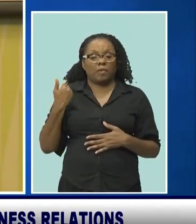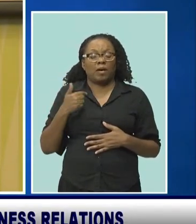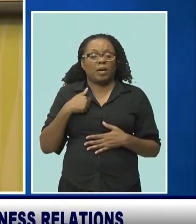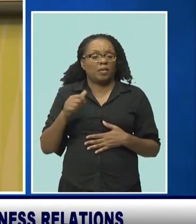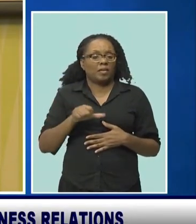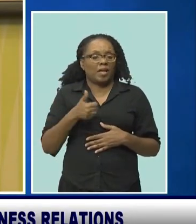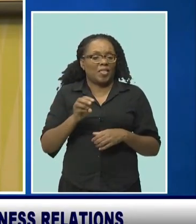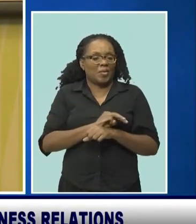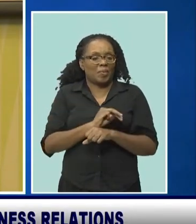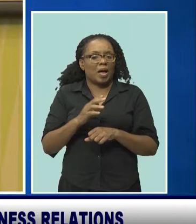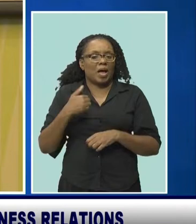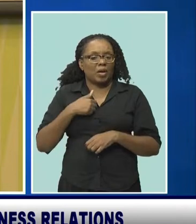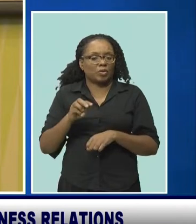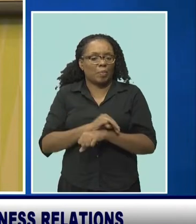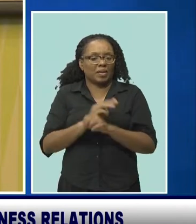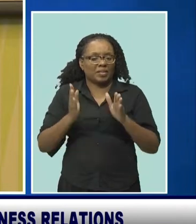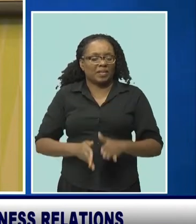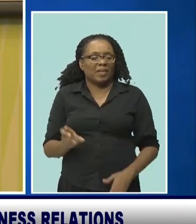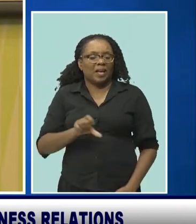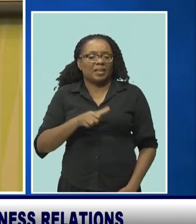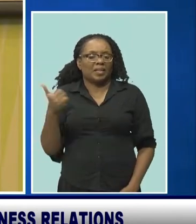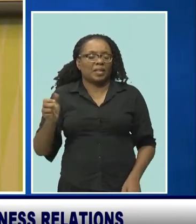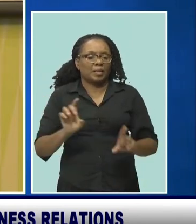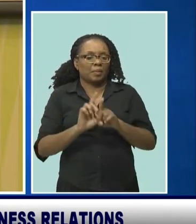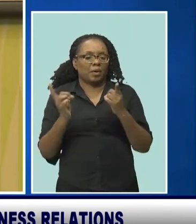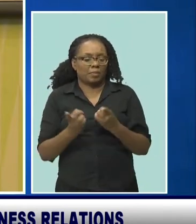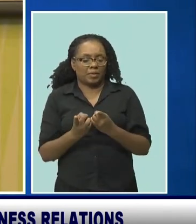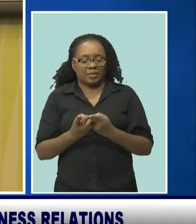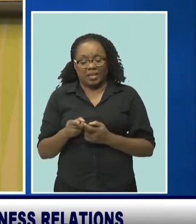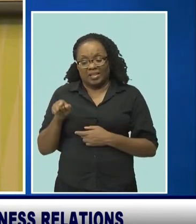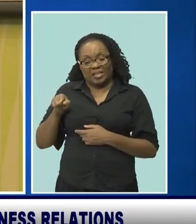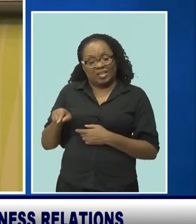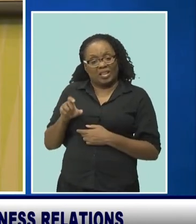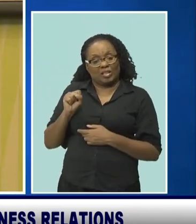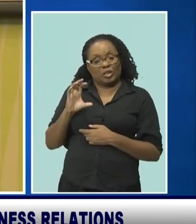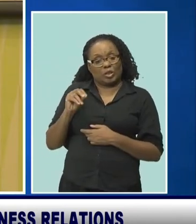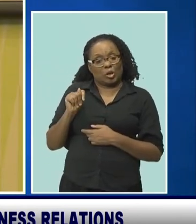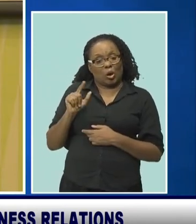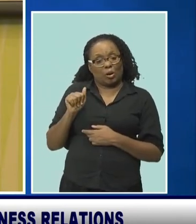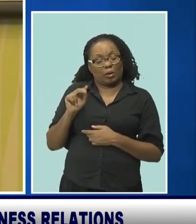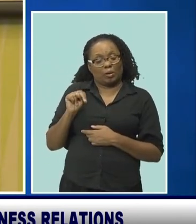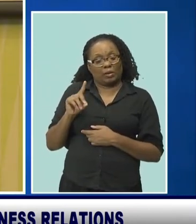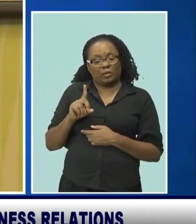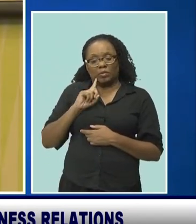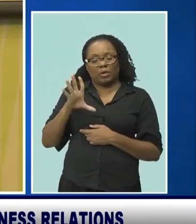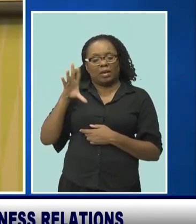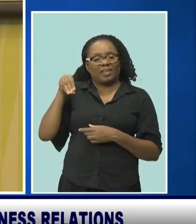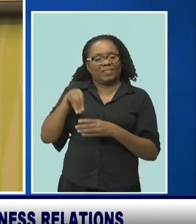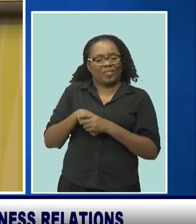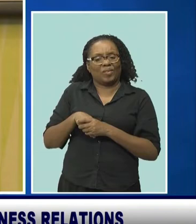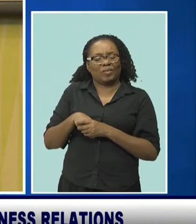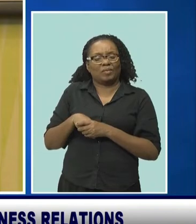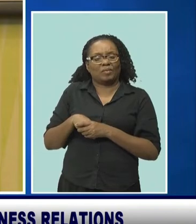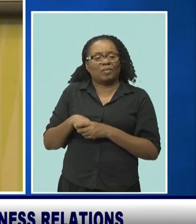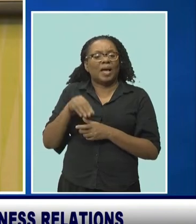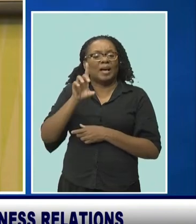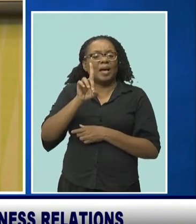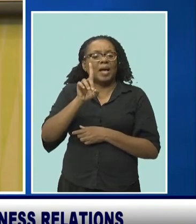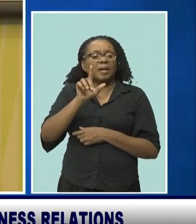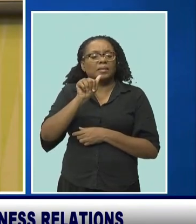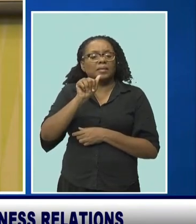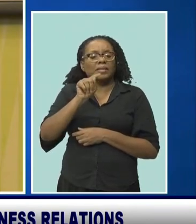again, Scotland was the beneficiary of a little bit of data analytics that we had to import into the island